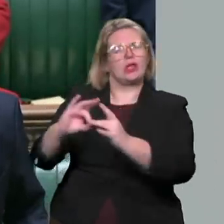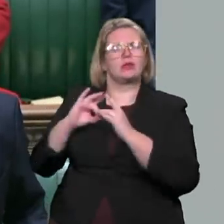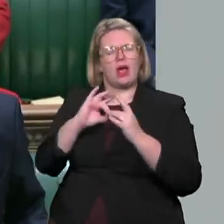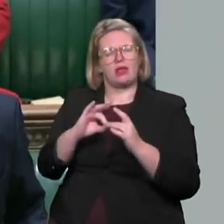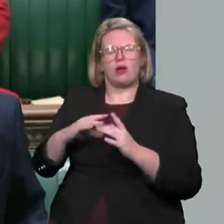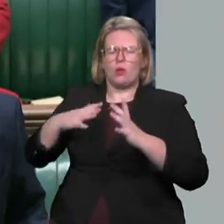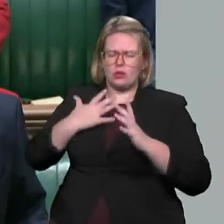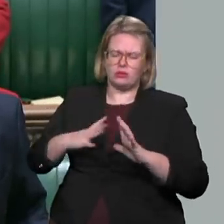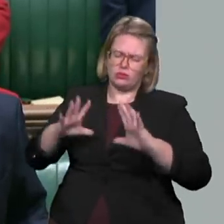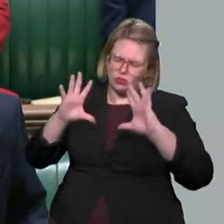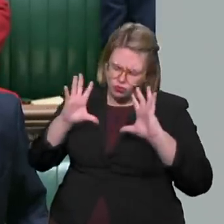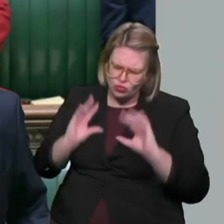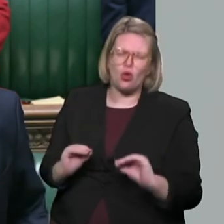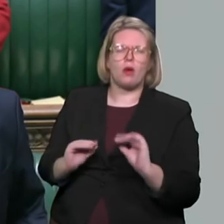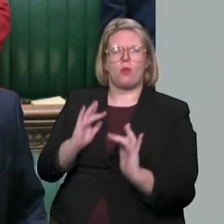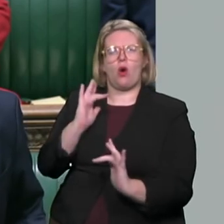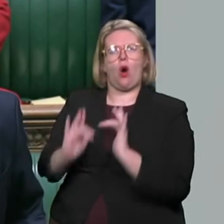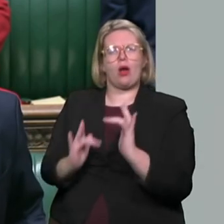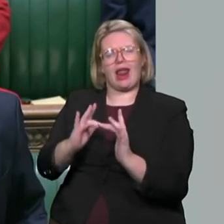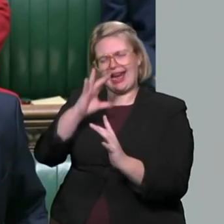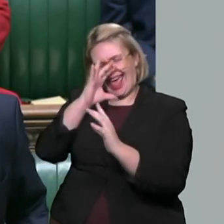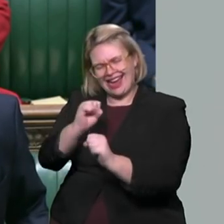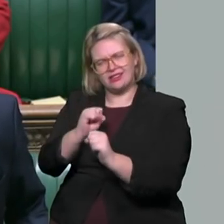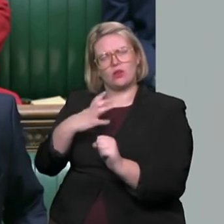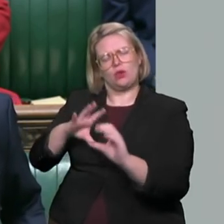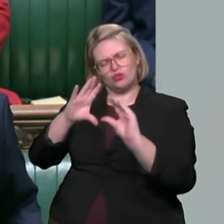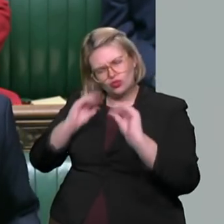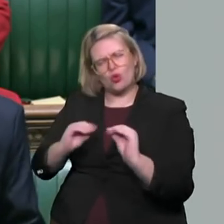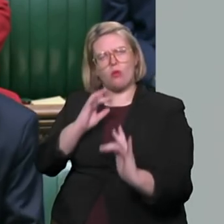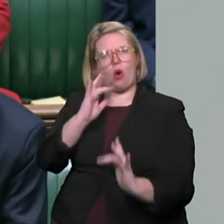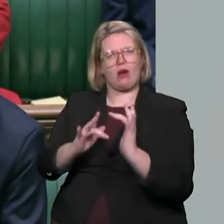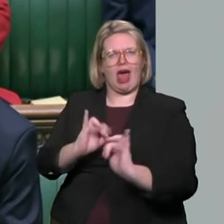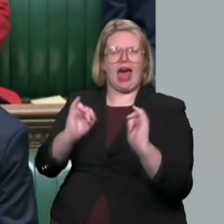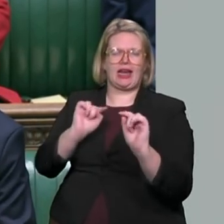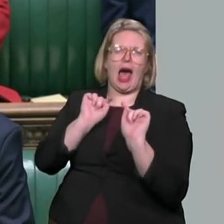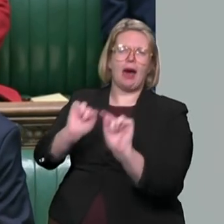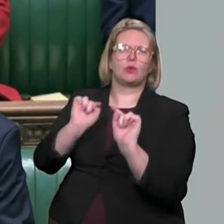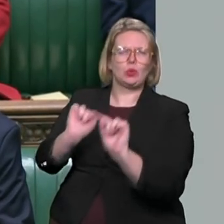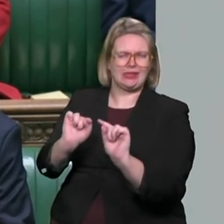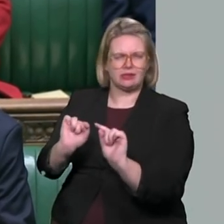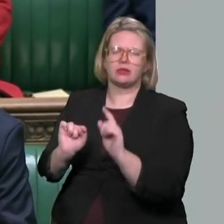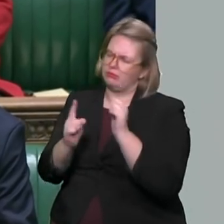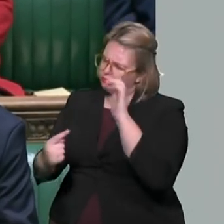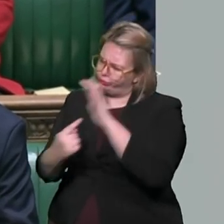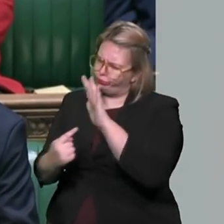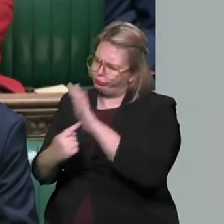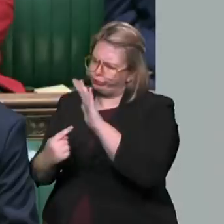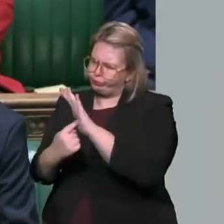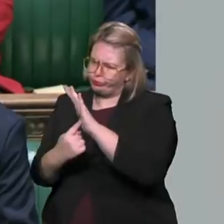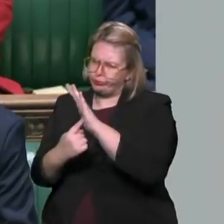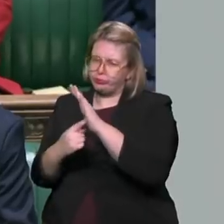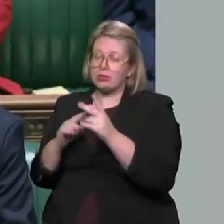hate and the abuse that festers online is incredibly welcome. But closing down anonymous accounts